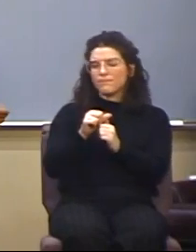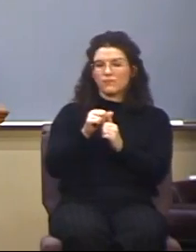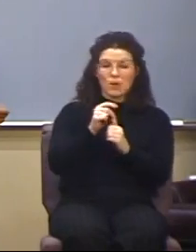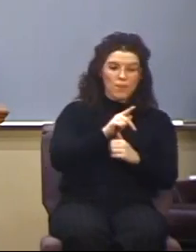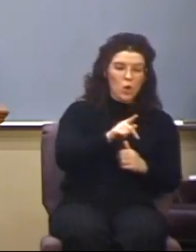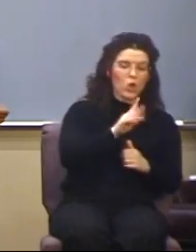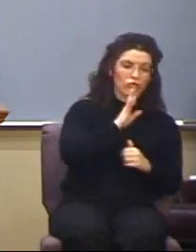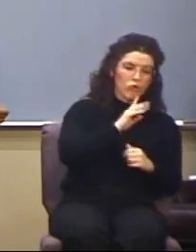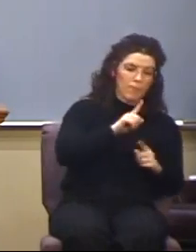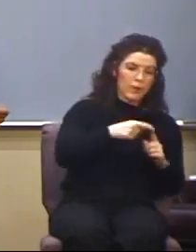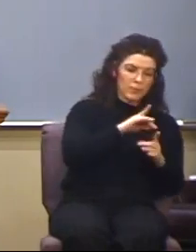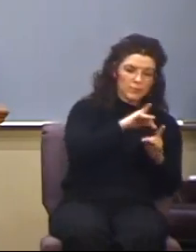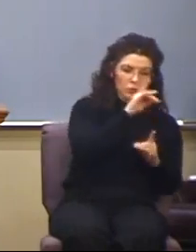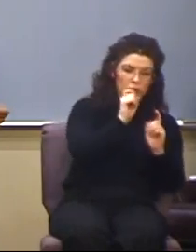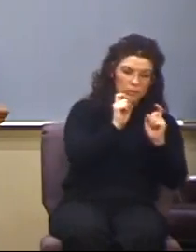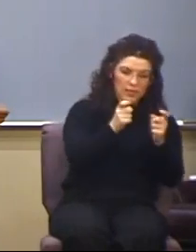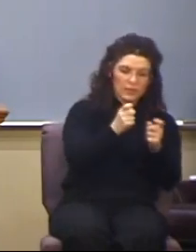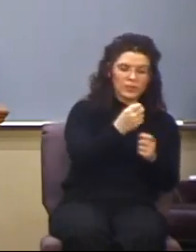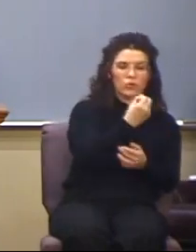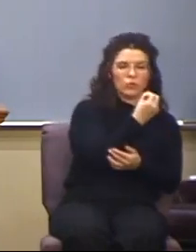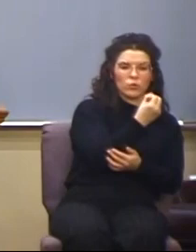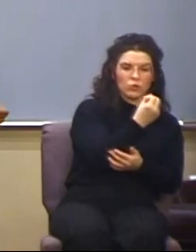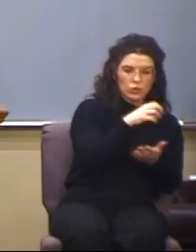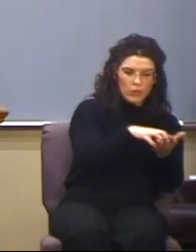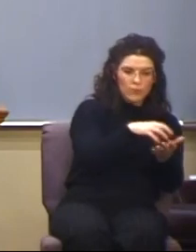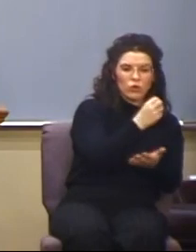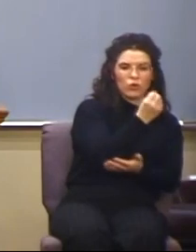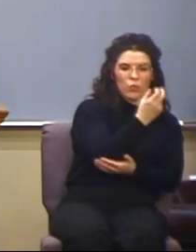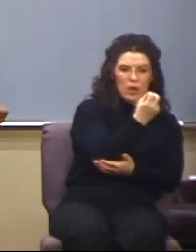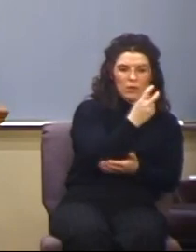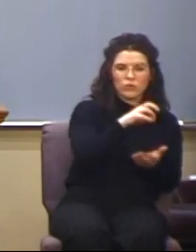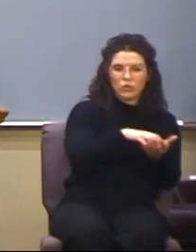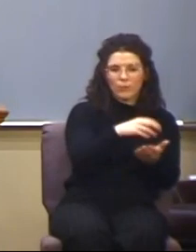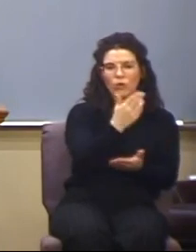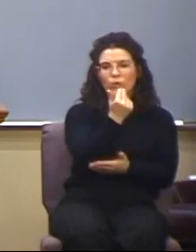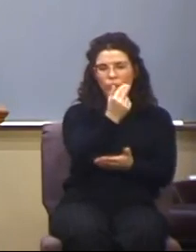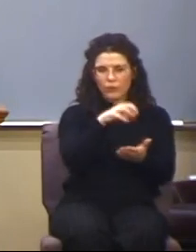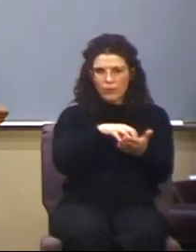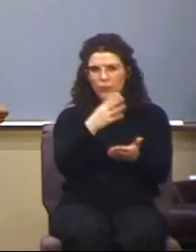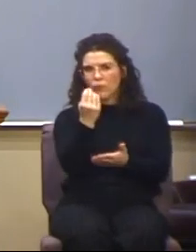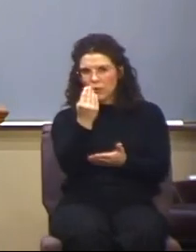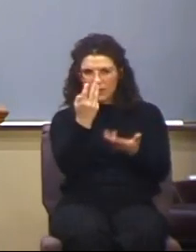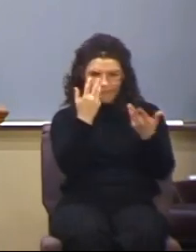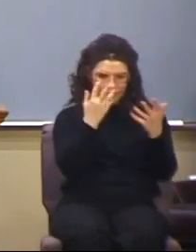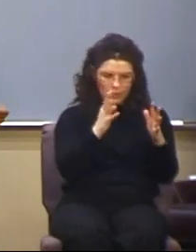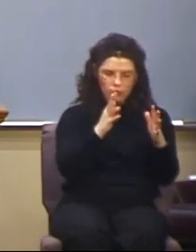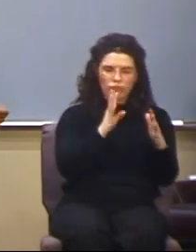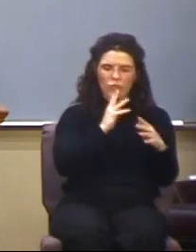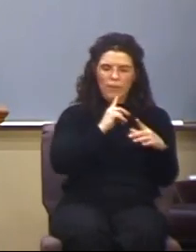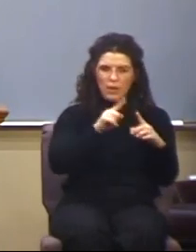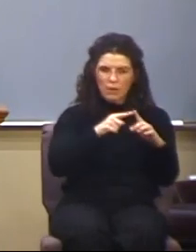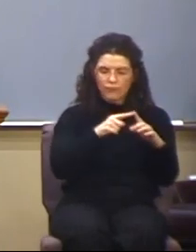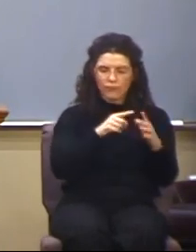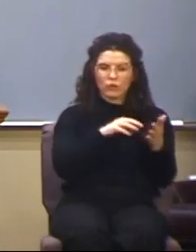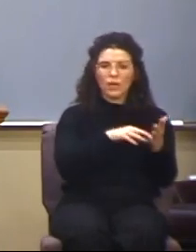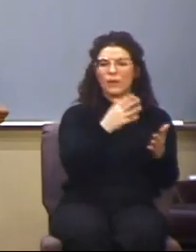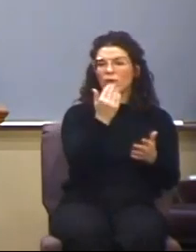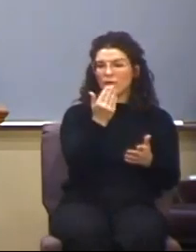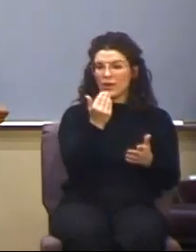12, 13, and 14, Paul is going to devote an entire chapter, chapter 15,